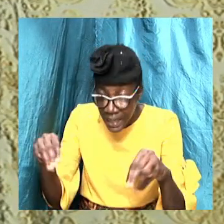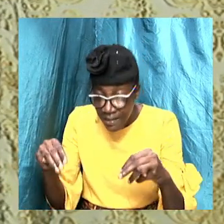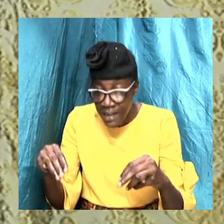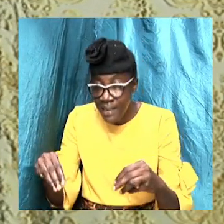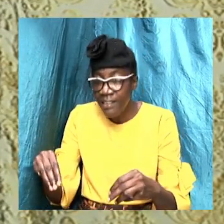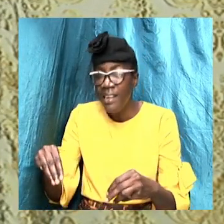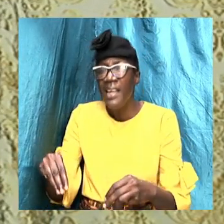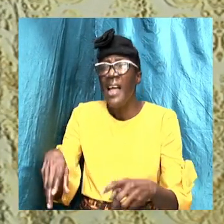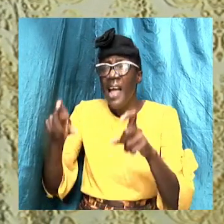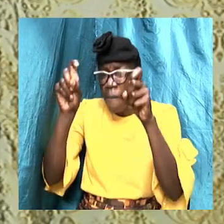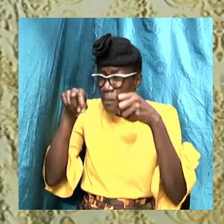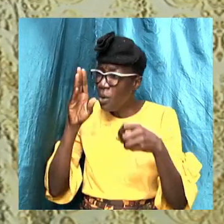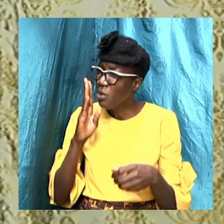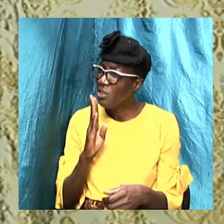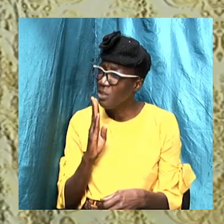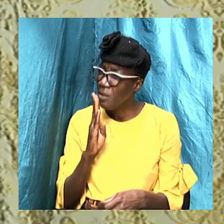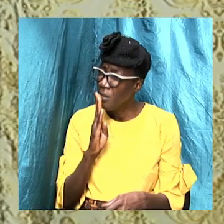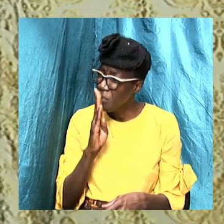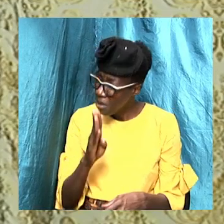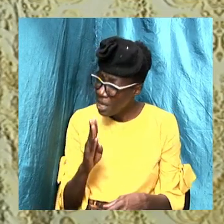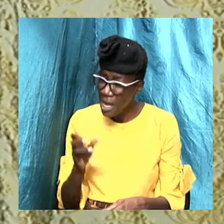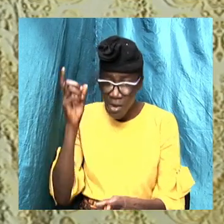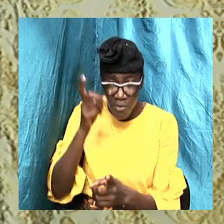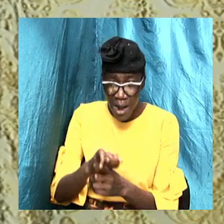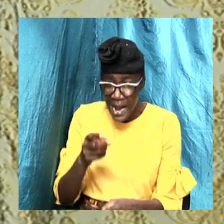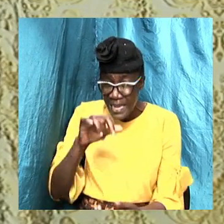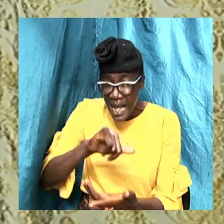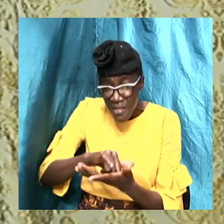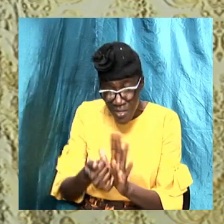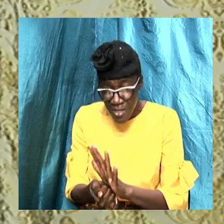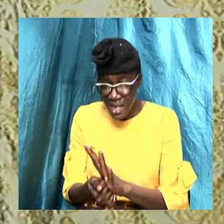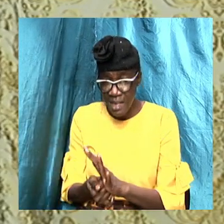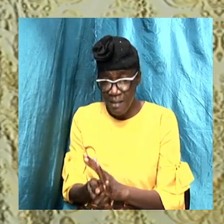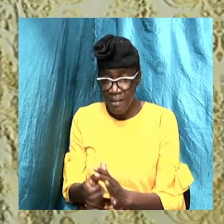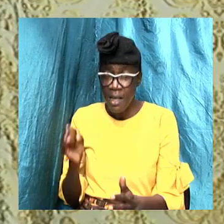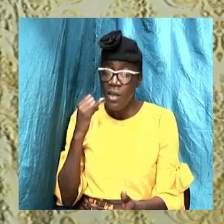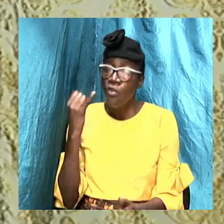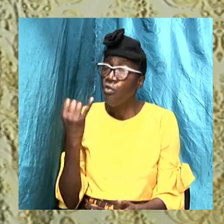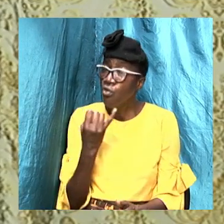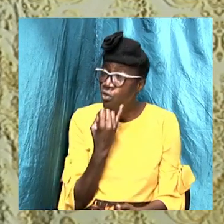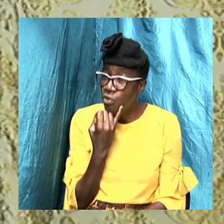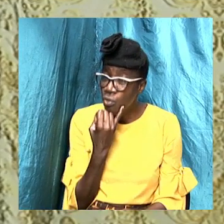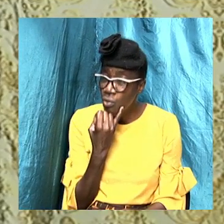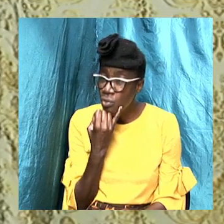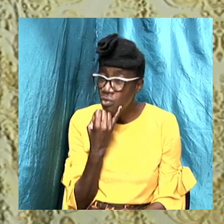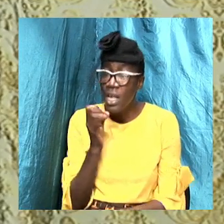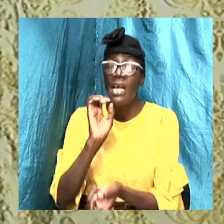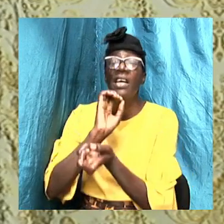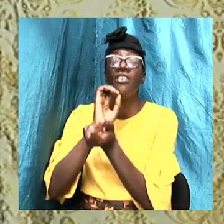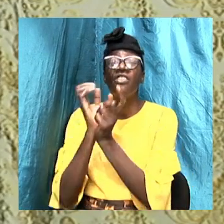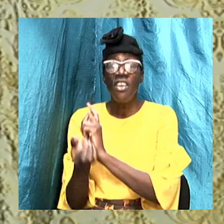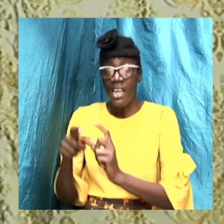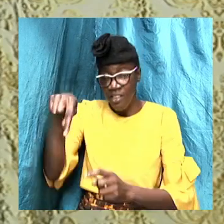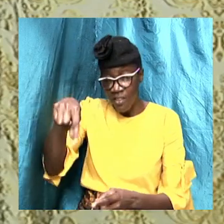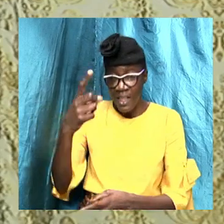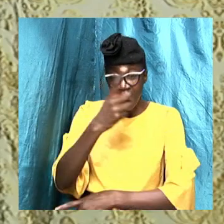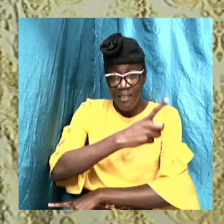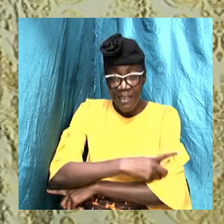that these people these Jews who got converted on this day